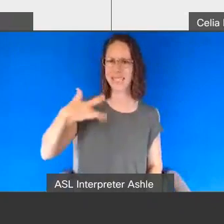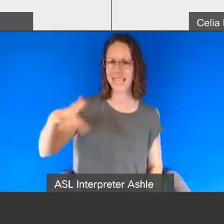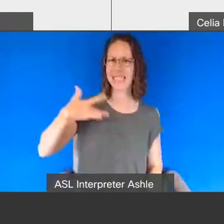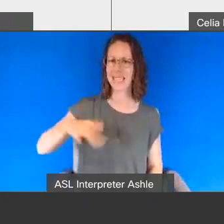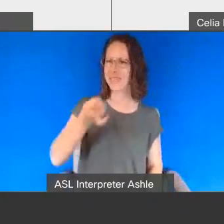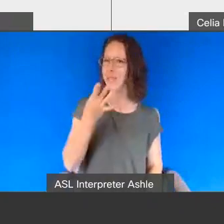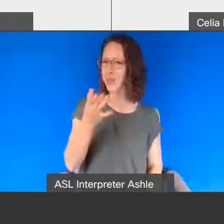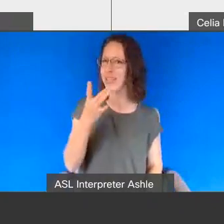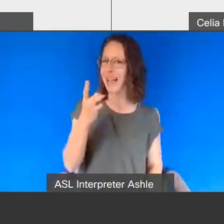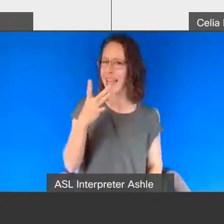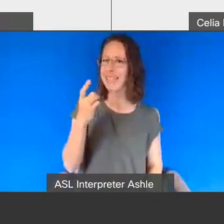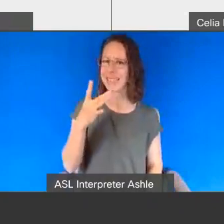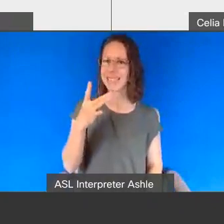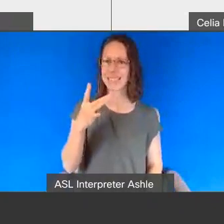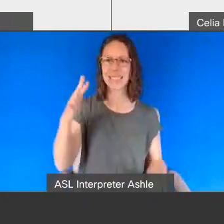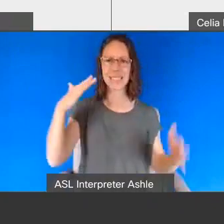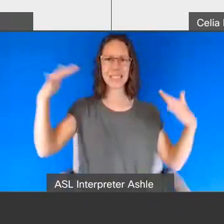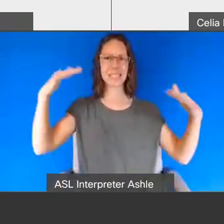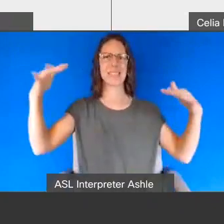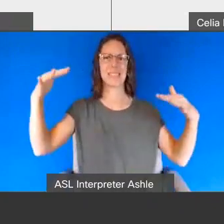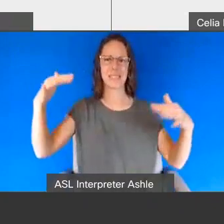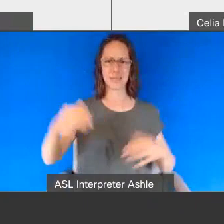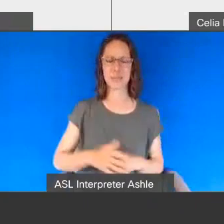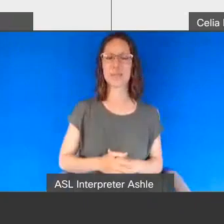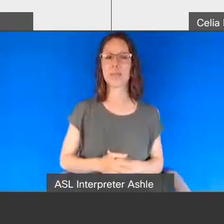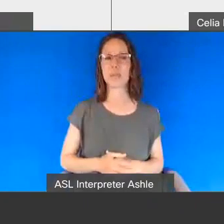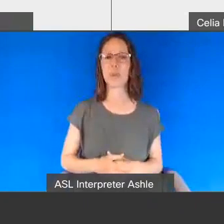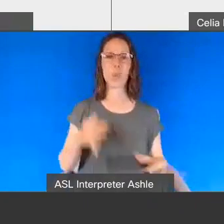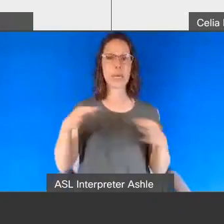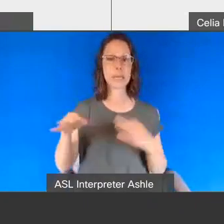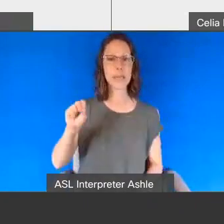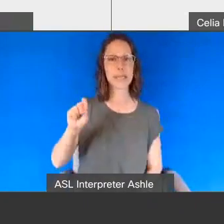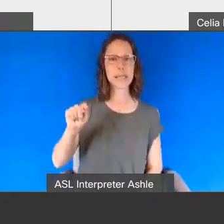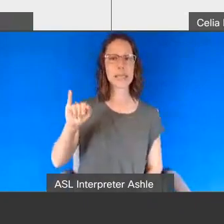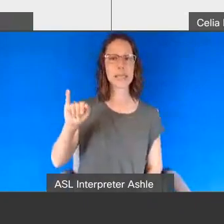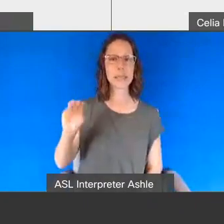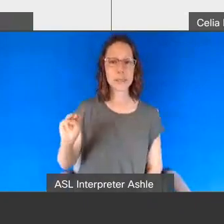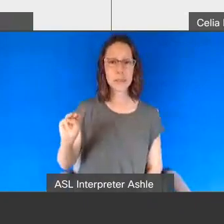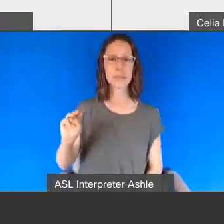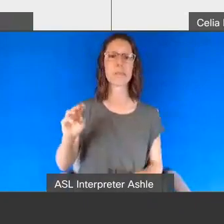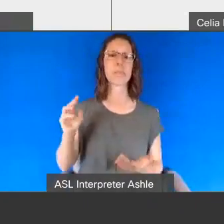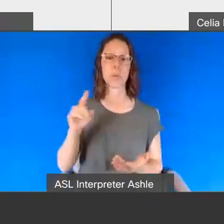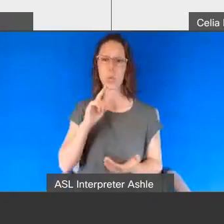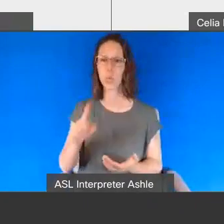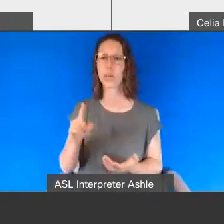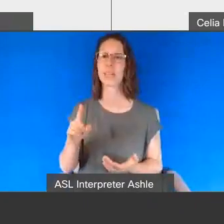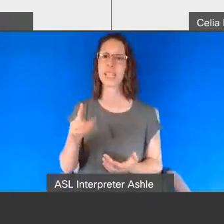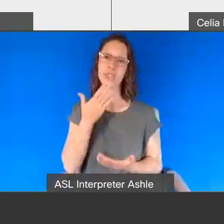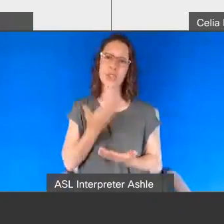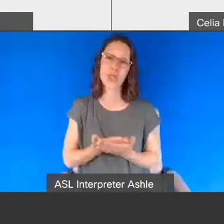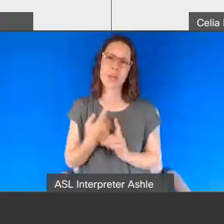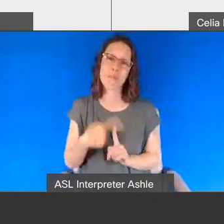for persons on the spectrum we explain what stimming is and the fact that that's actually a good thing and that